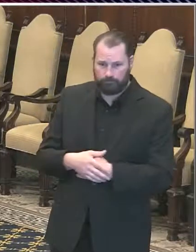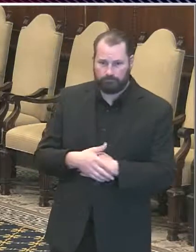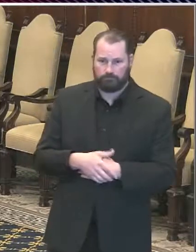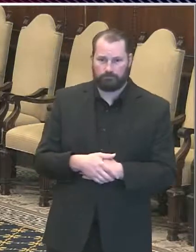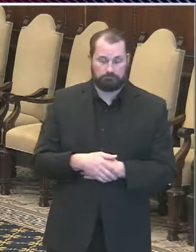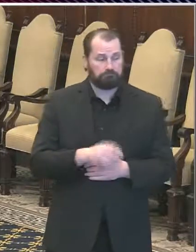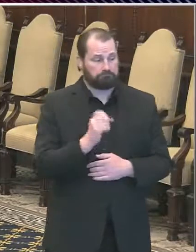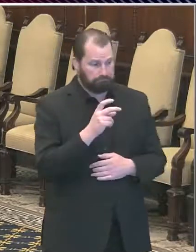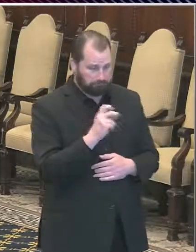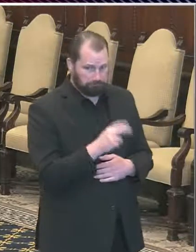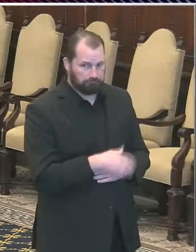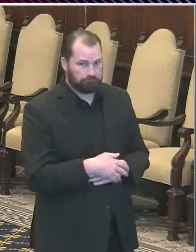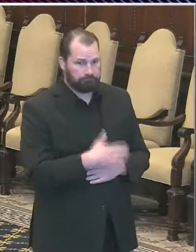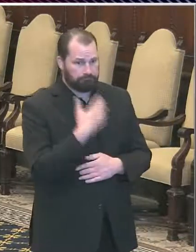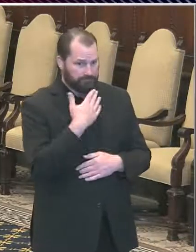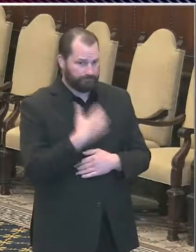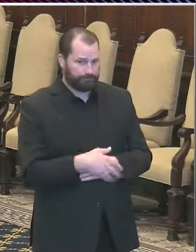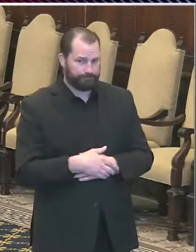thank you